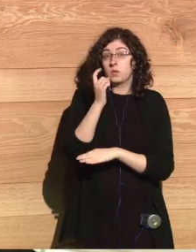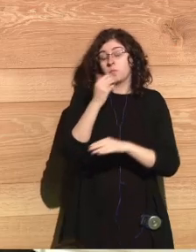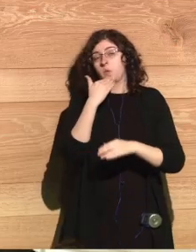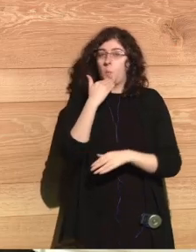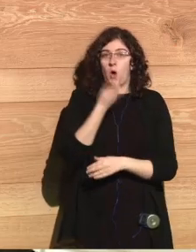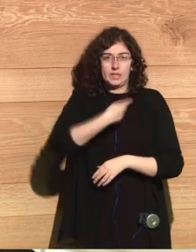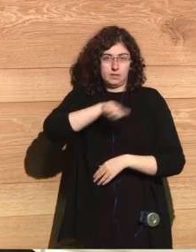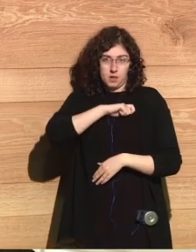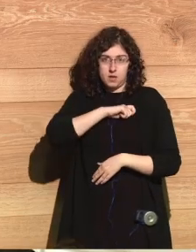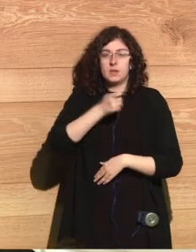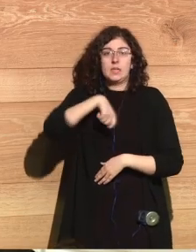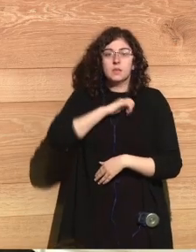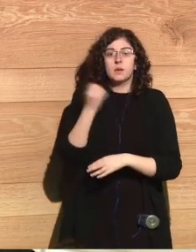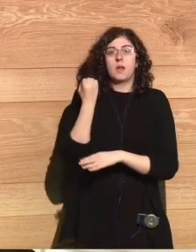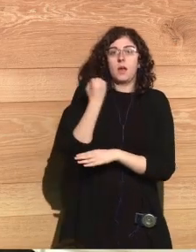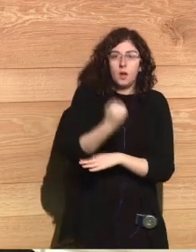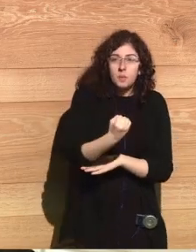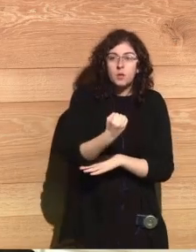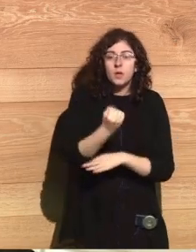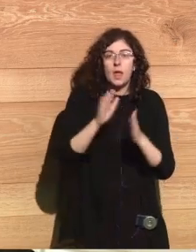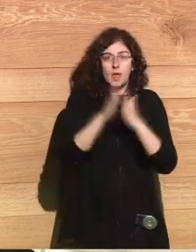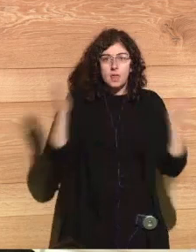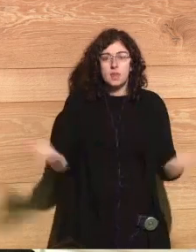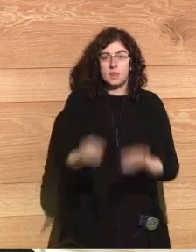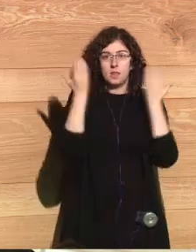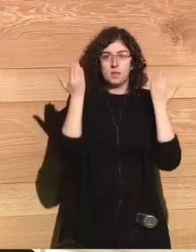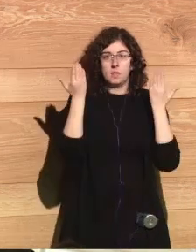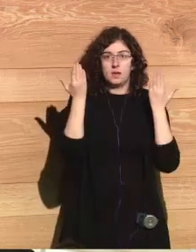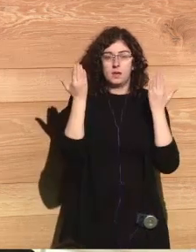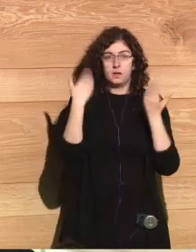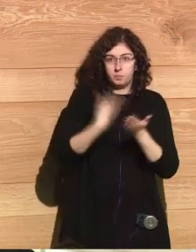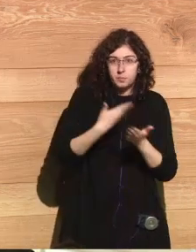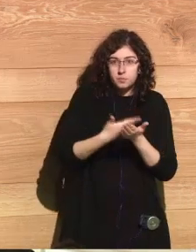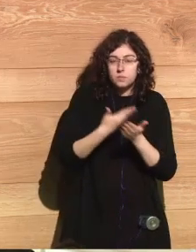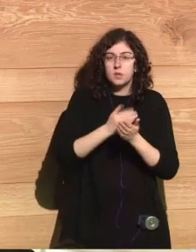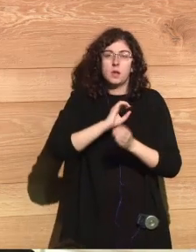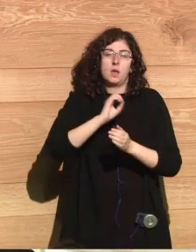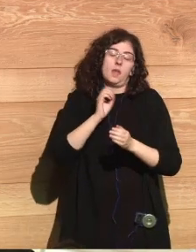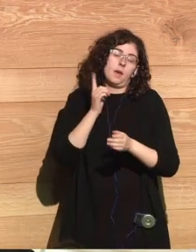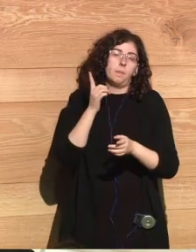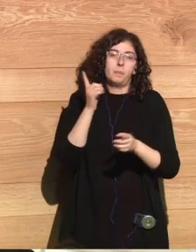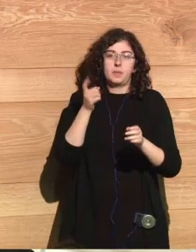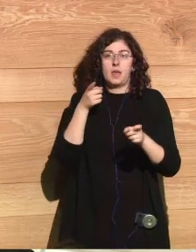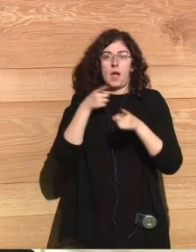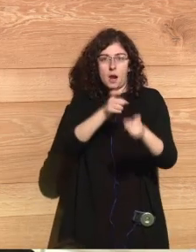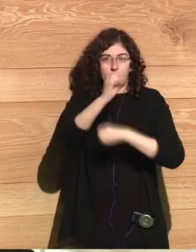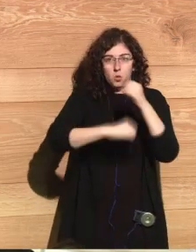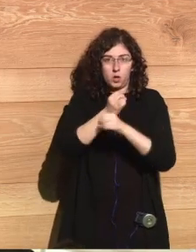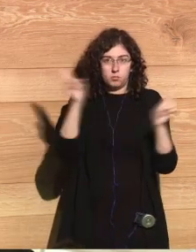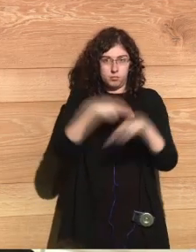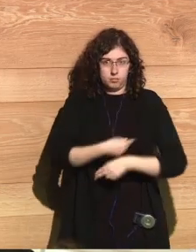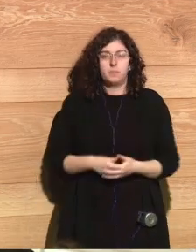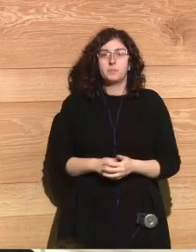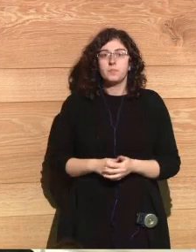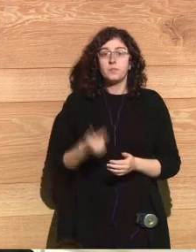audience here supports us to get to Spain support these initiatives of, well against nuclear